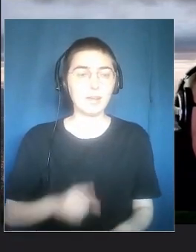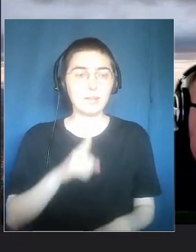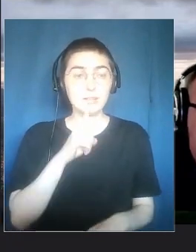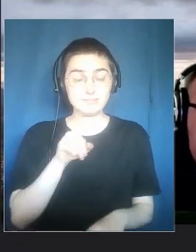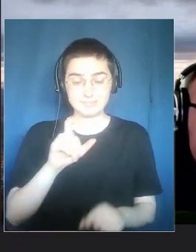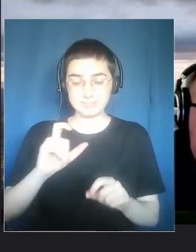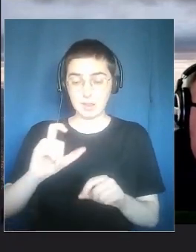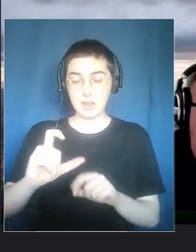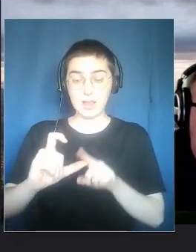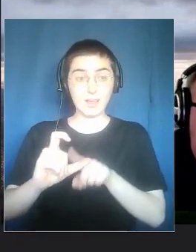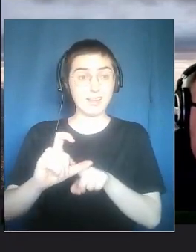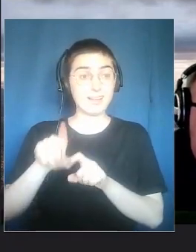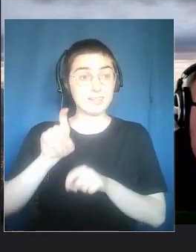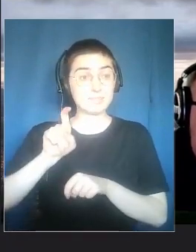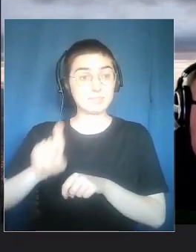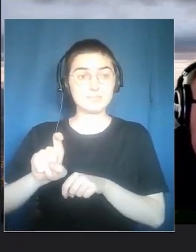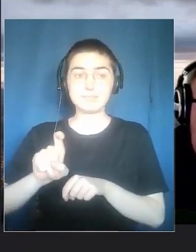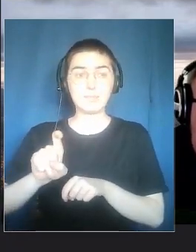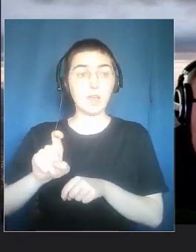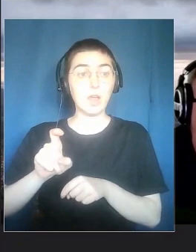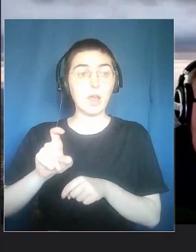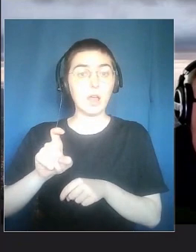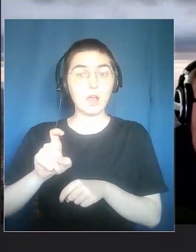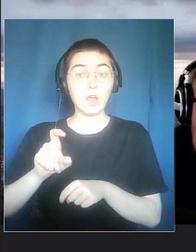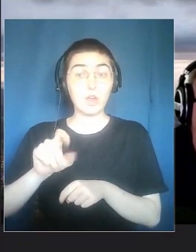can't see the screen sharing button.